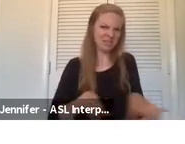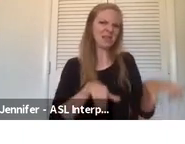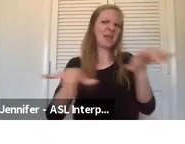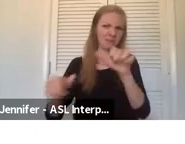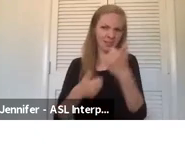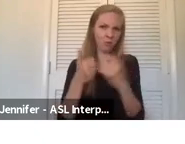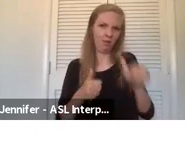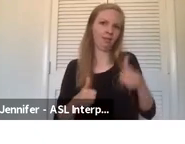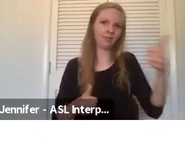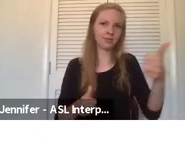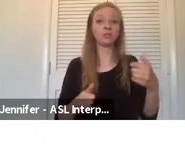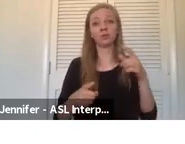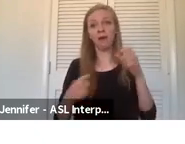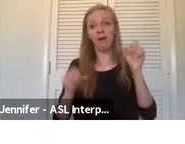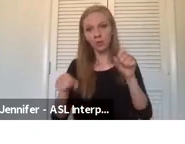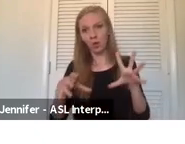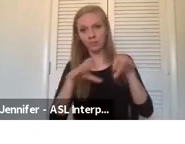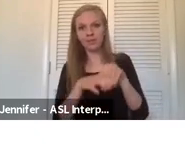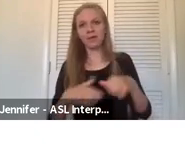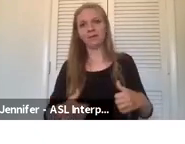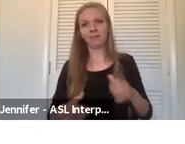participate in the communities where they live.